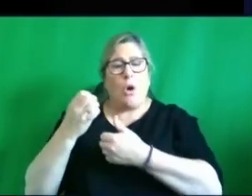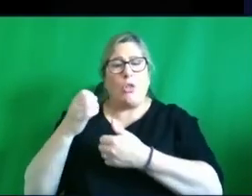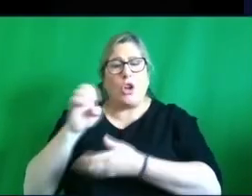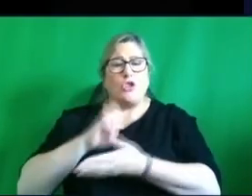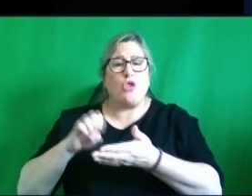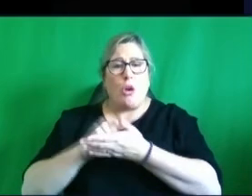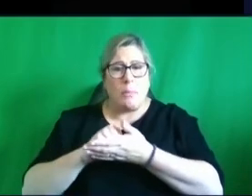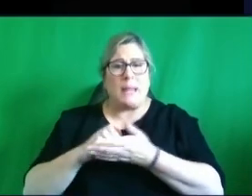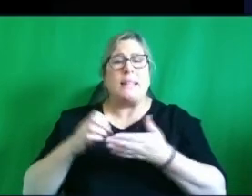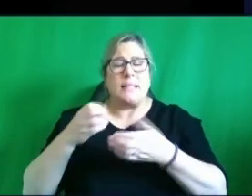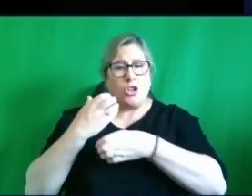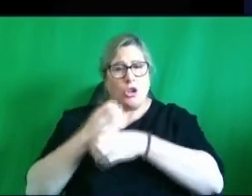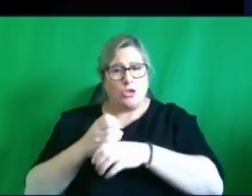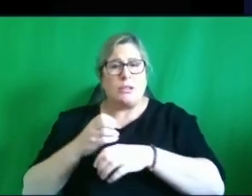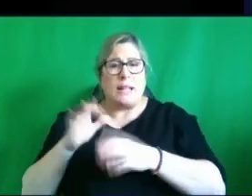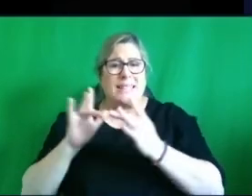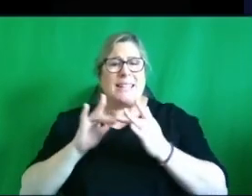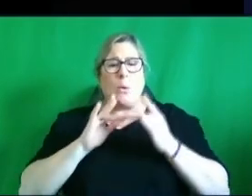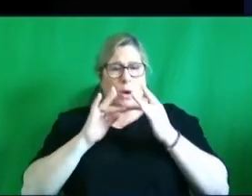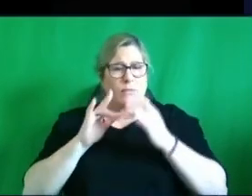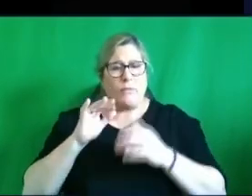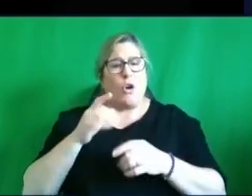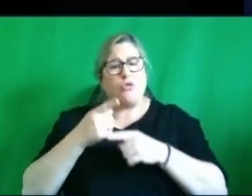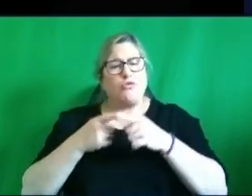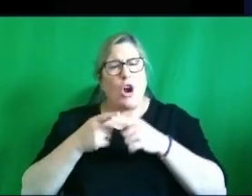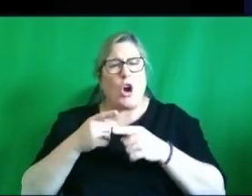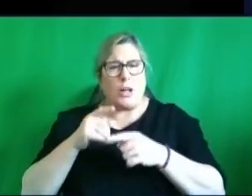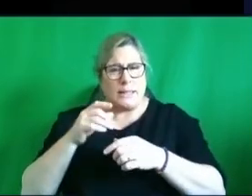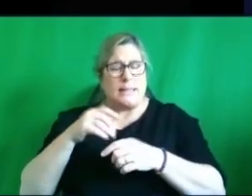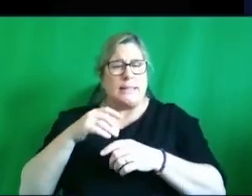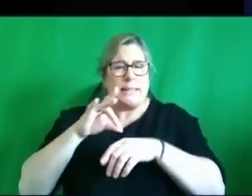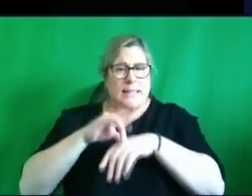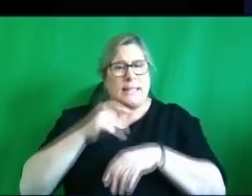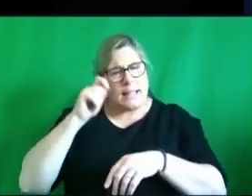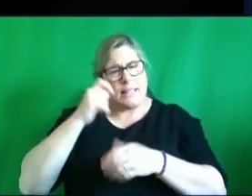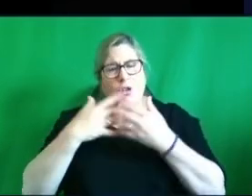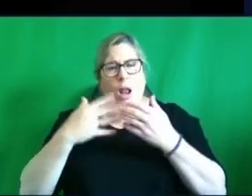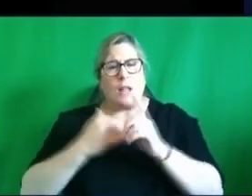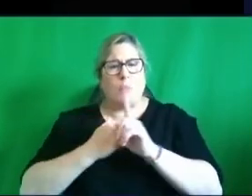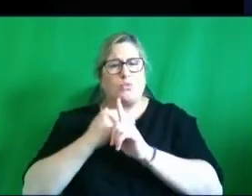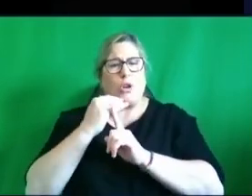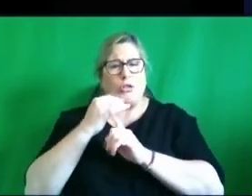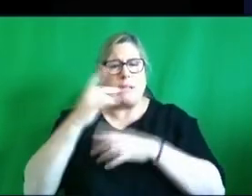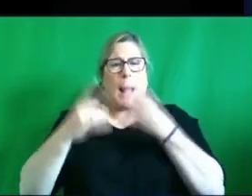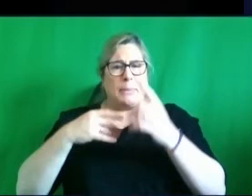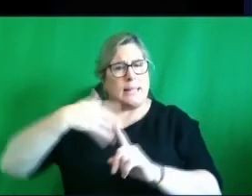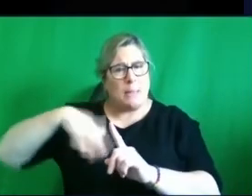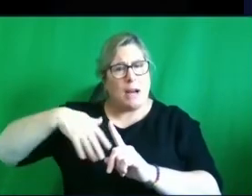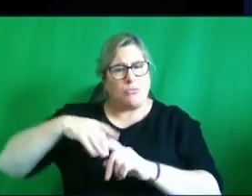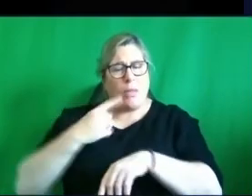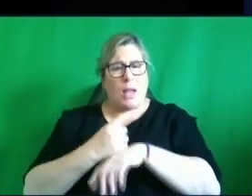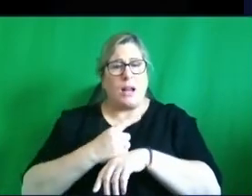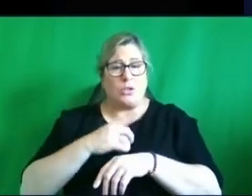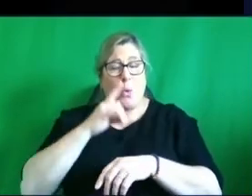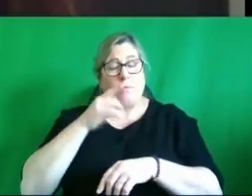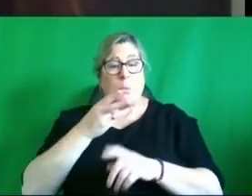careers diseases uh you know there's a lot of progress i think being made behind the scenes there so hopefully further uh will happen so uh next